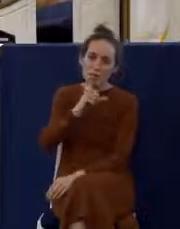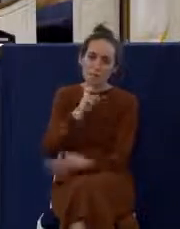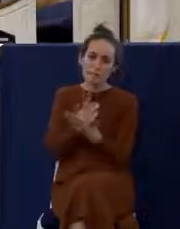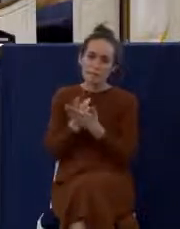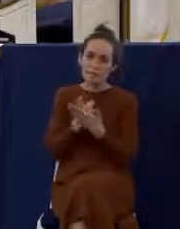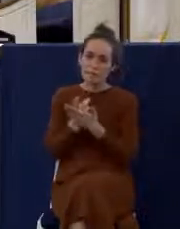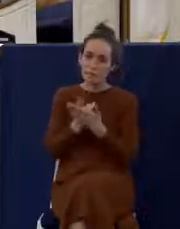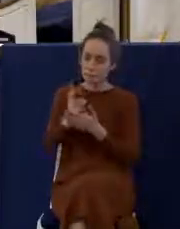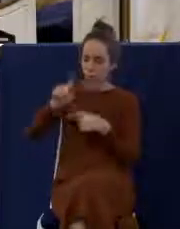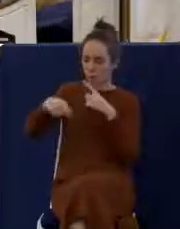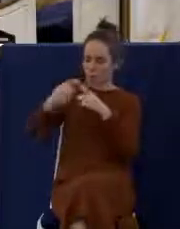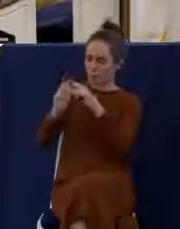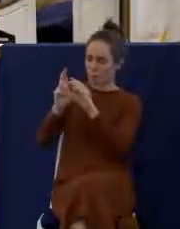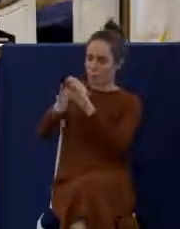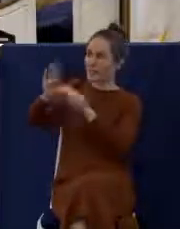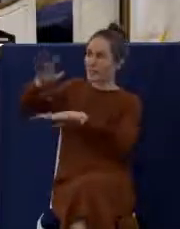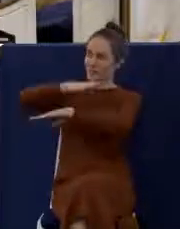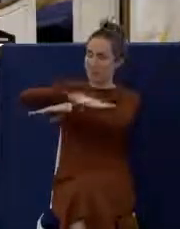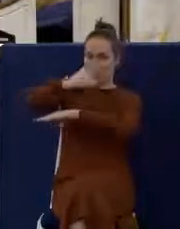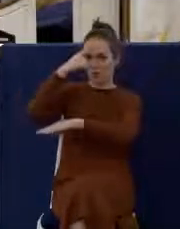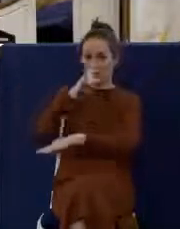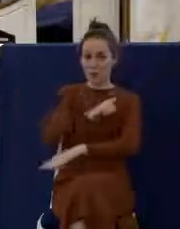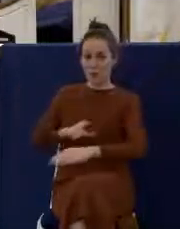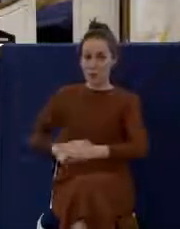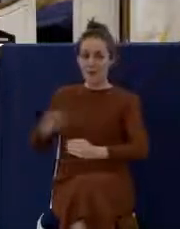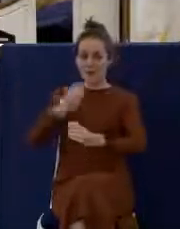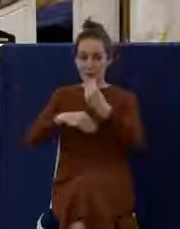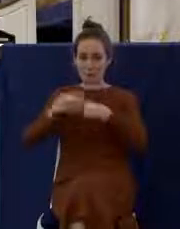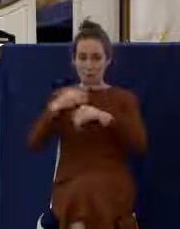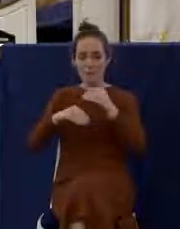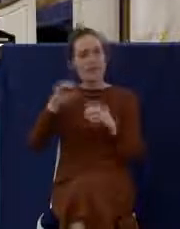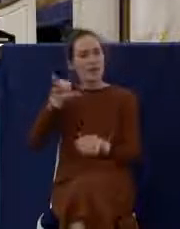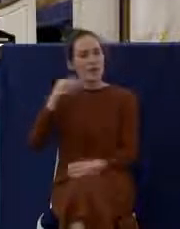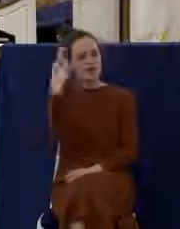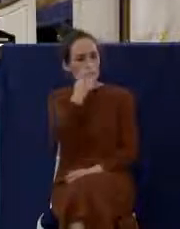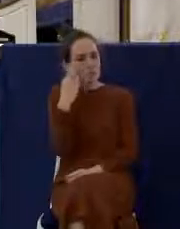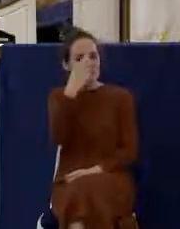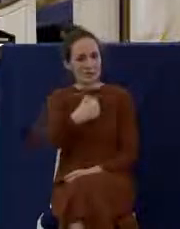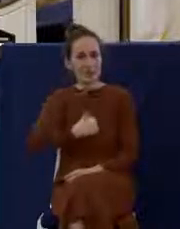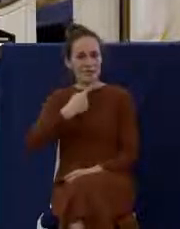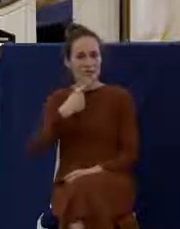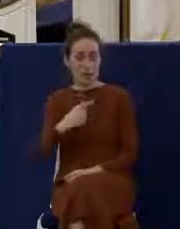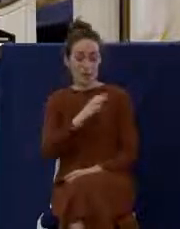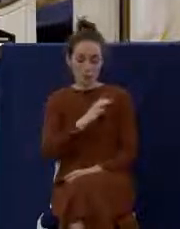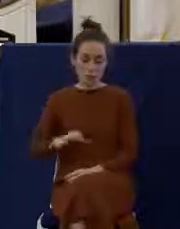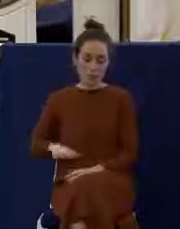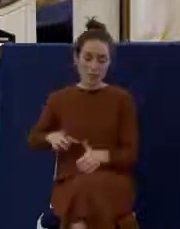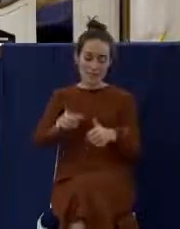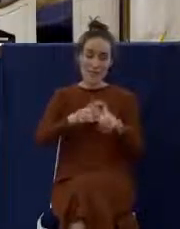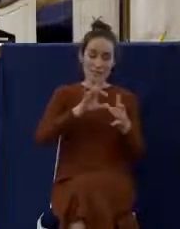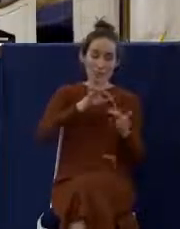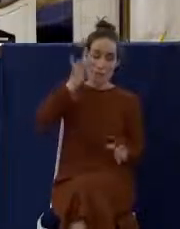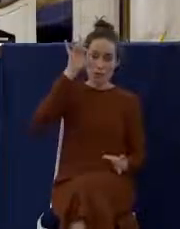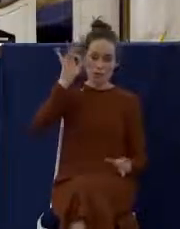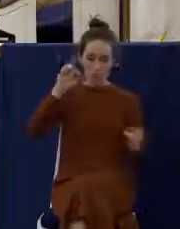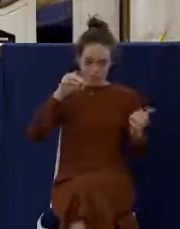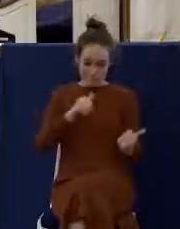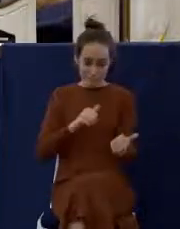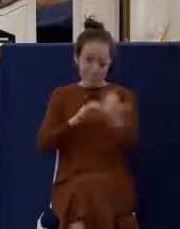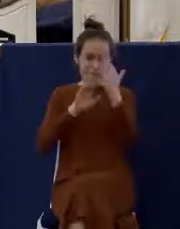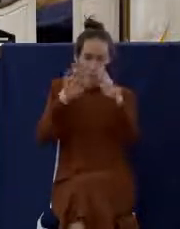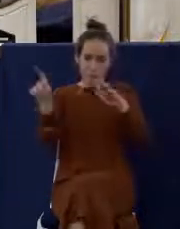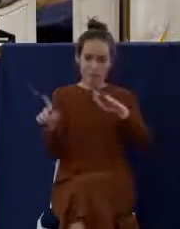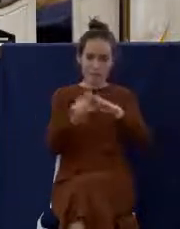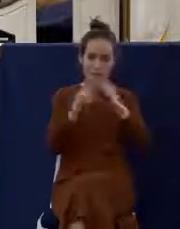Lord's table. And that's why I say Christ is spiritually present. There's a wonderful spiritual fellowship